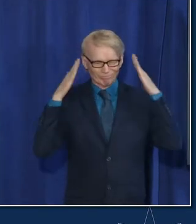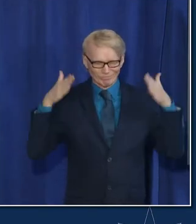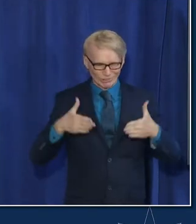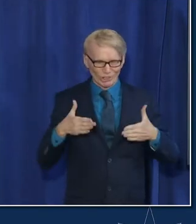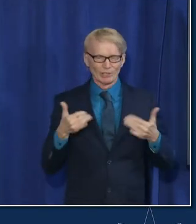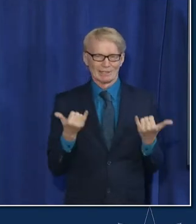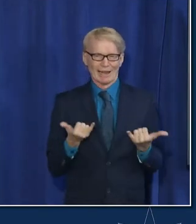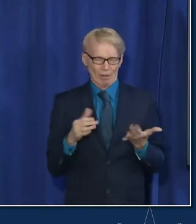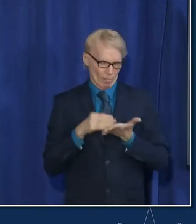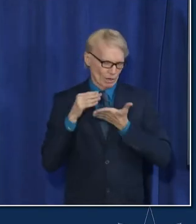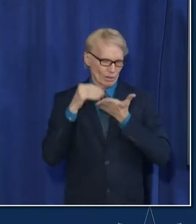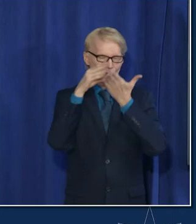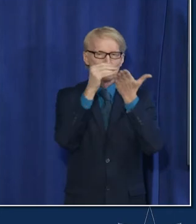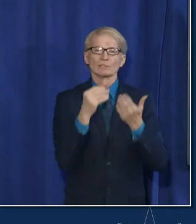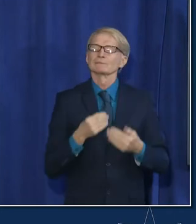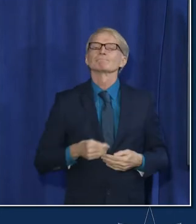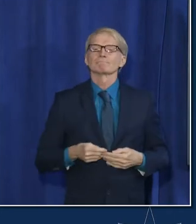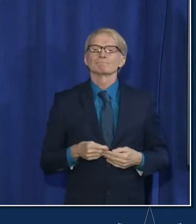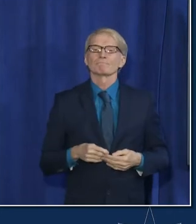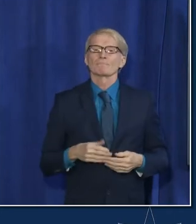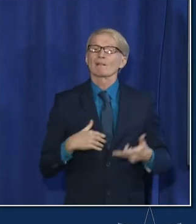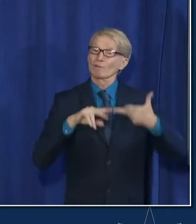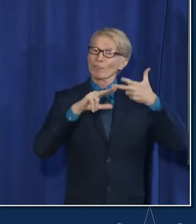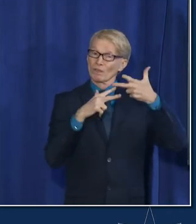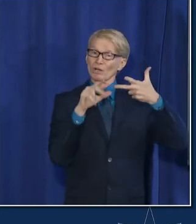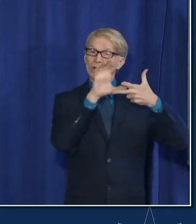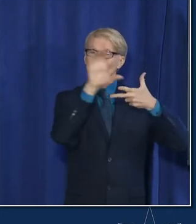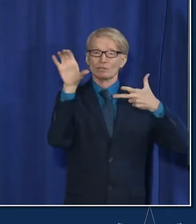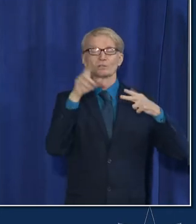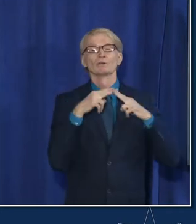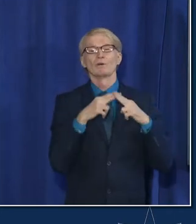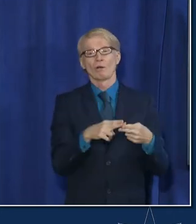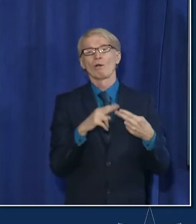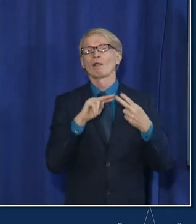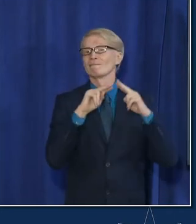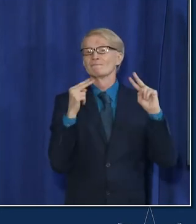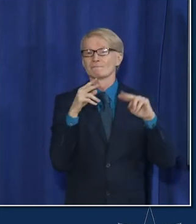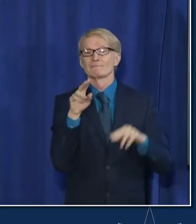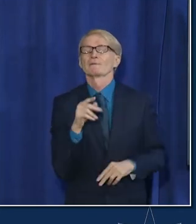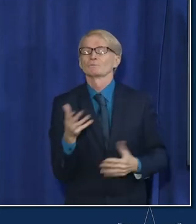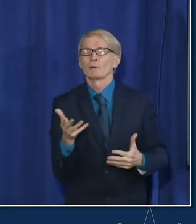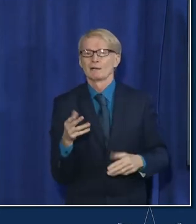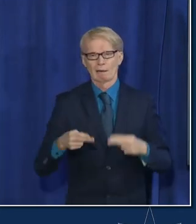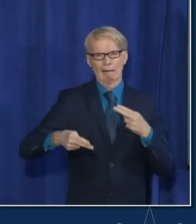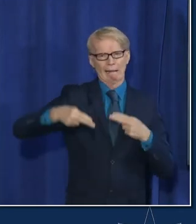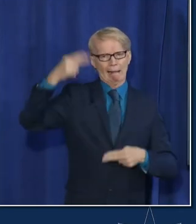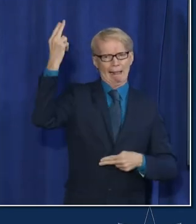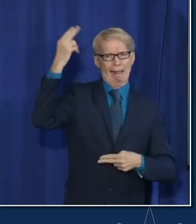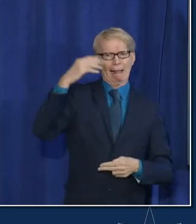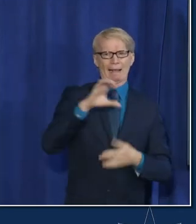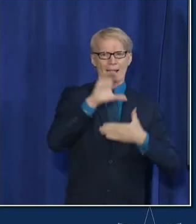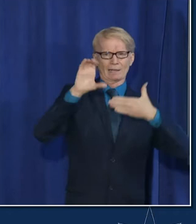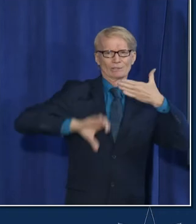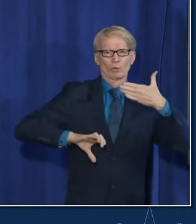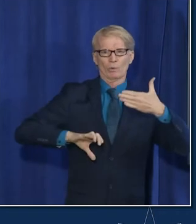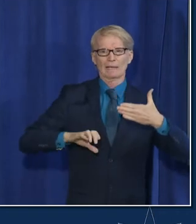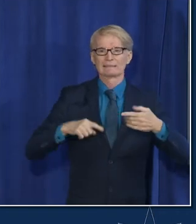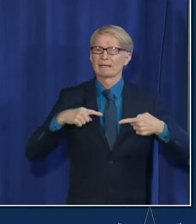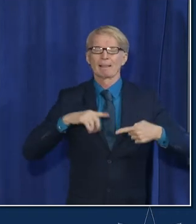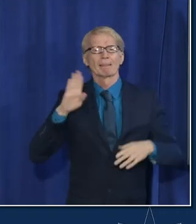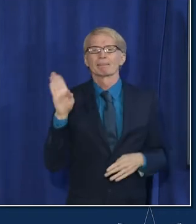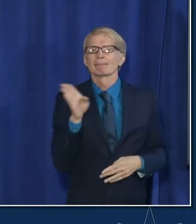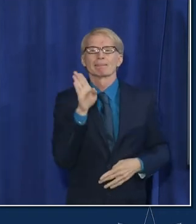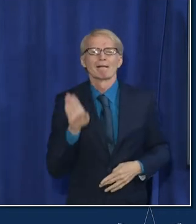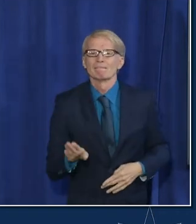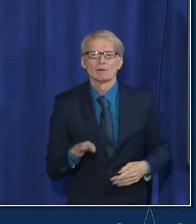as we're learning more about it there is a third level of variant variant of high consequence we have not had one of